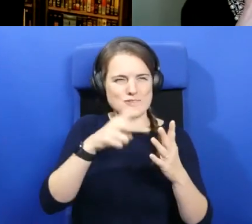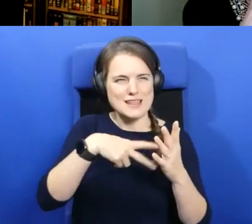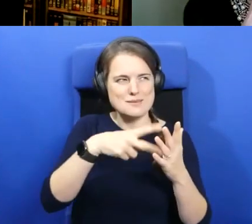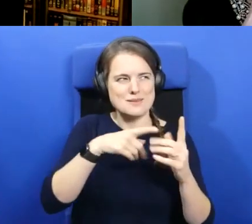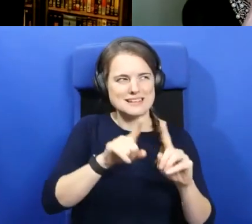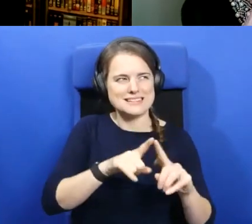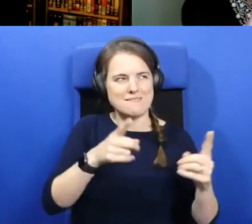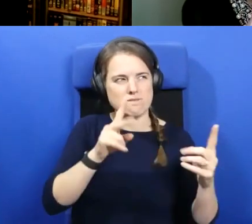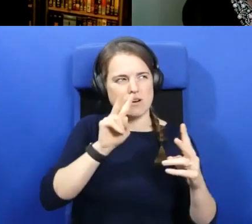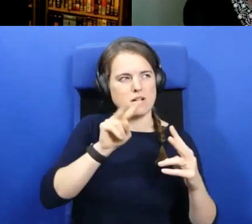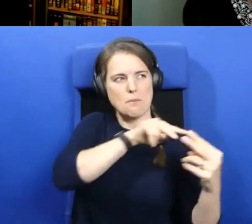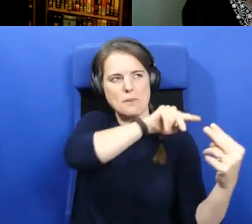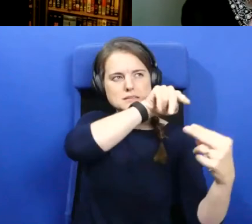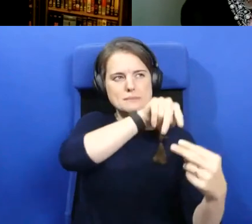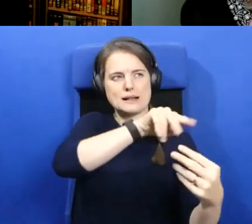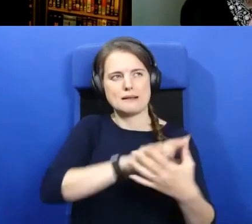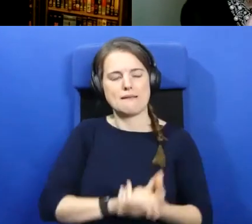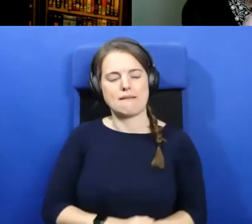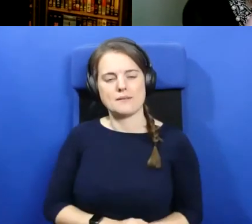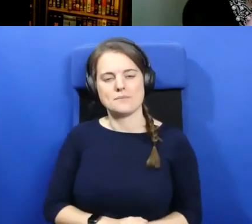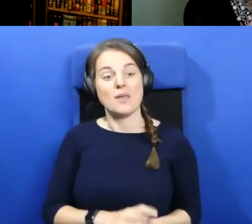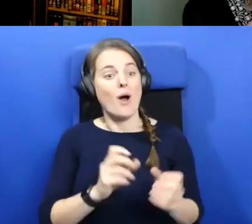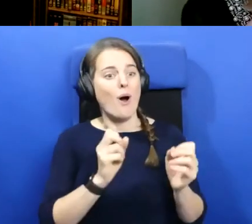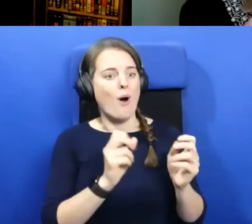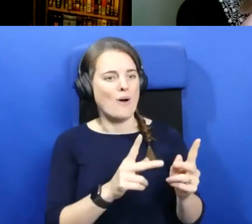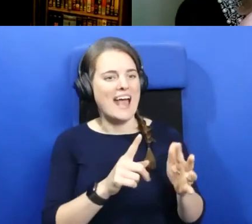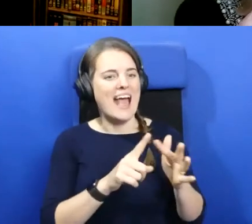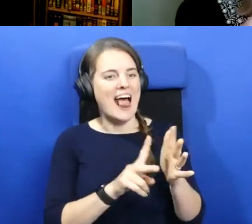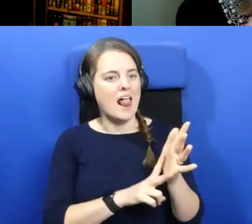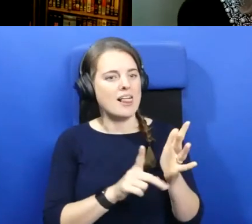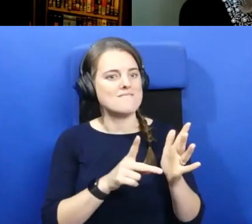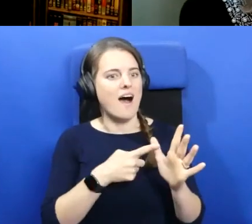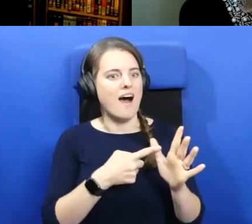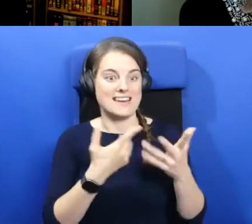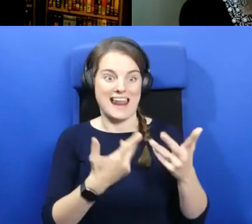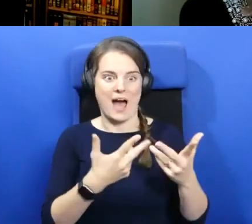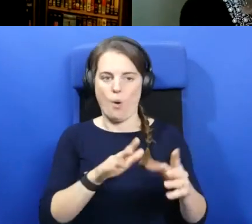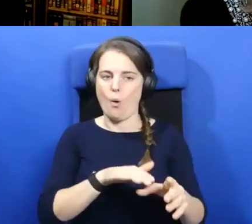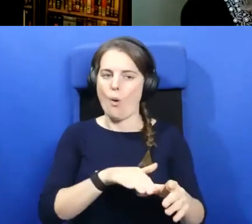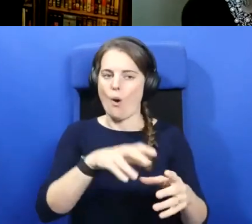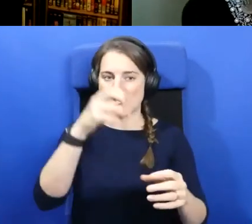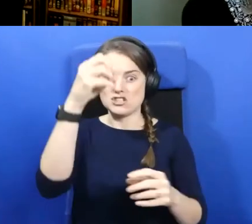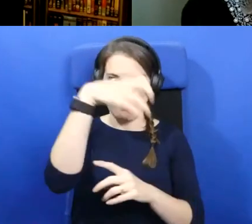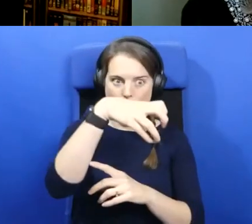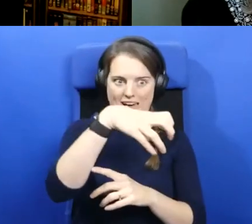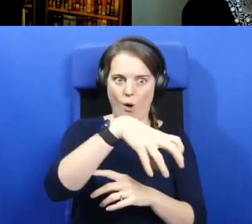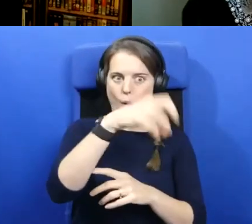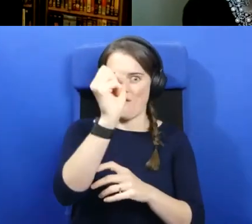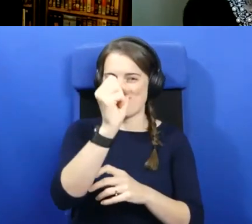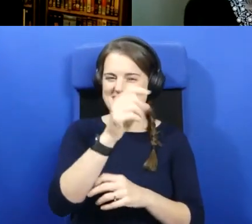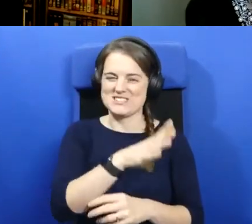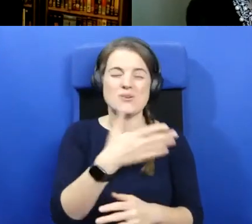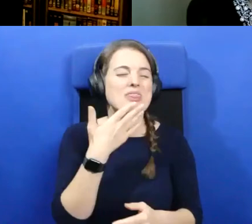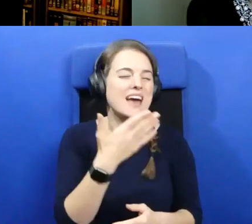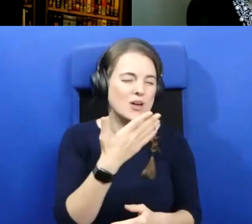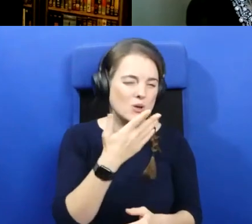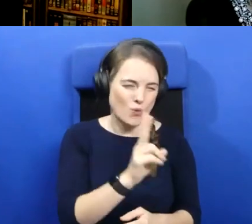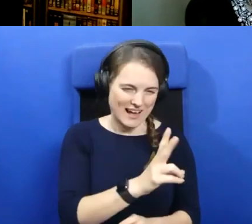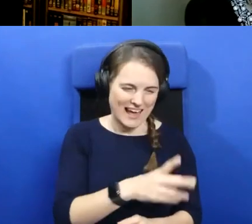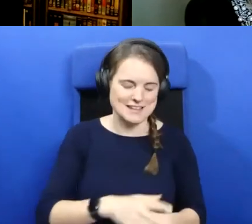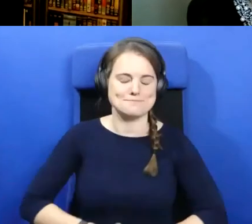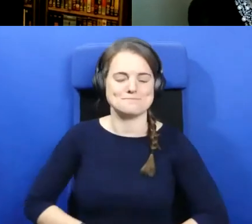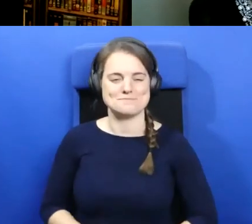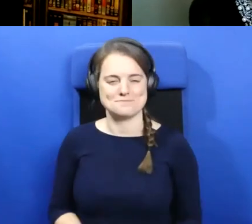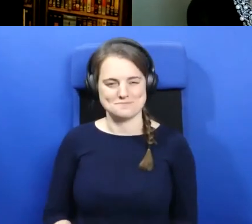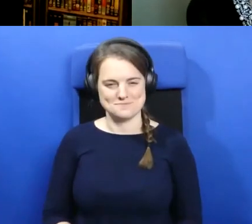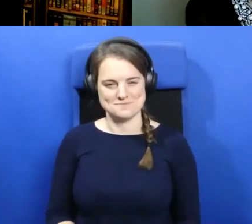Yeah, yeah. Okay, Elva, we will take you out of the hot seat now. And thank you once again. Go rae milam oaithigat as leacht, cho spragul,